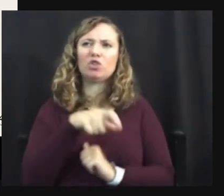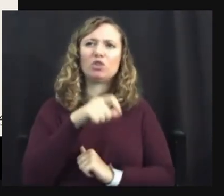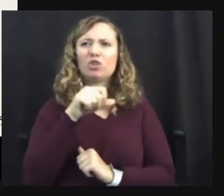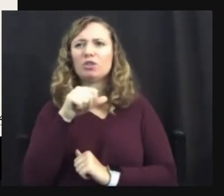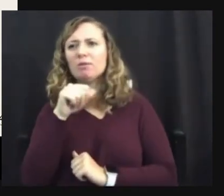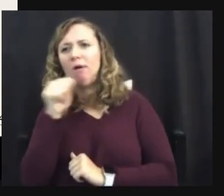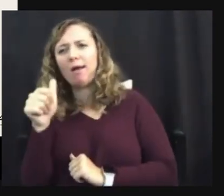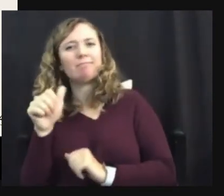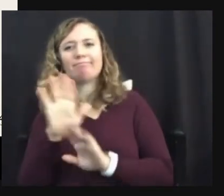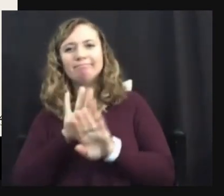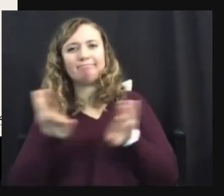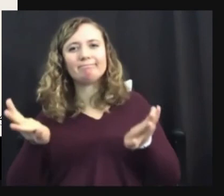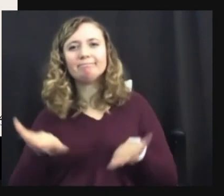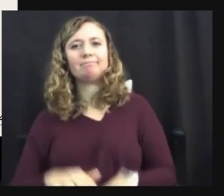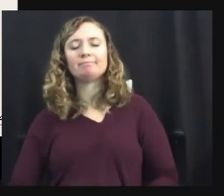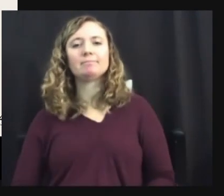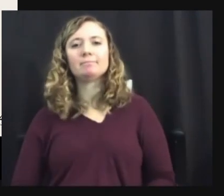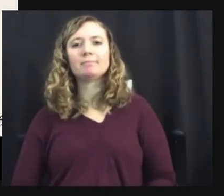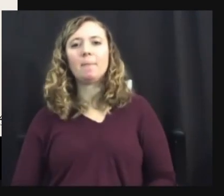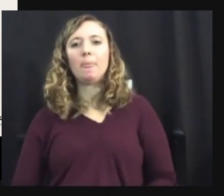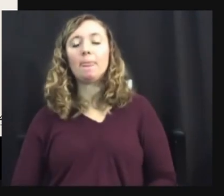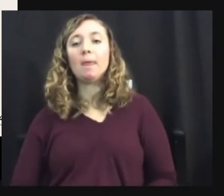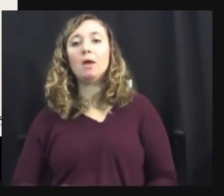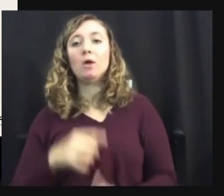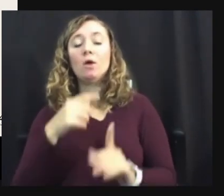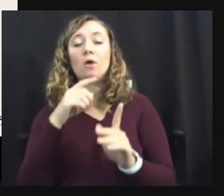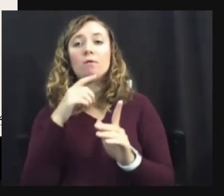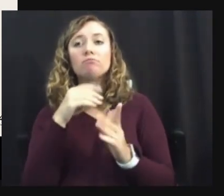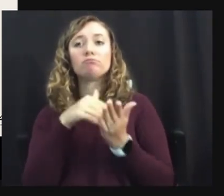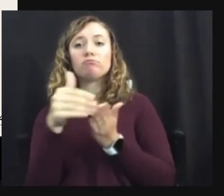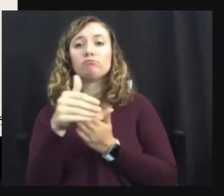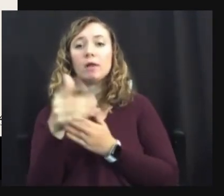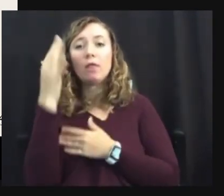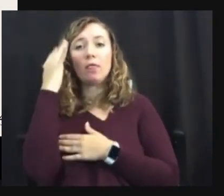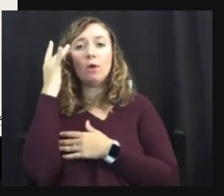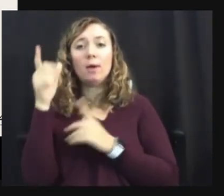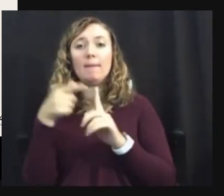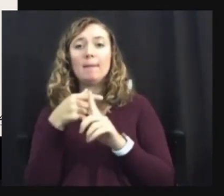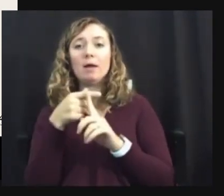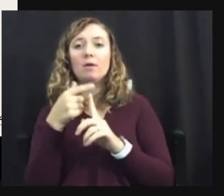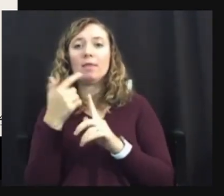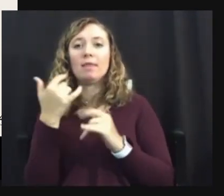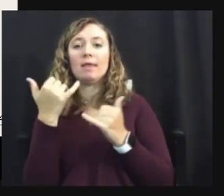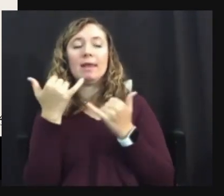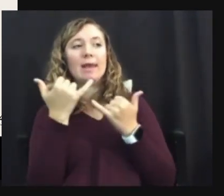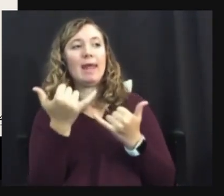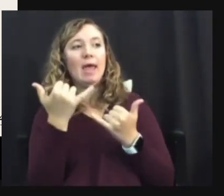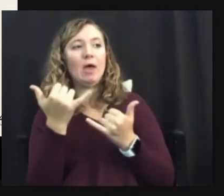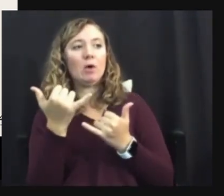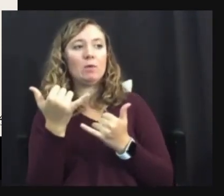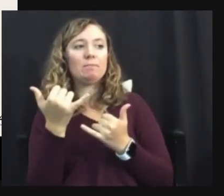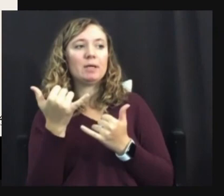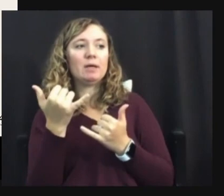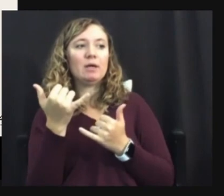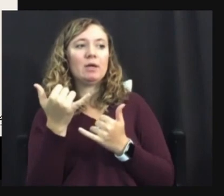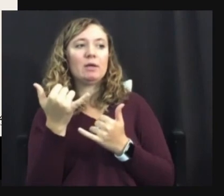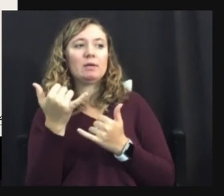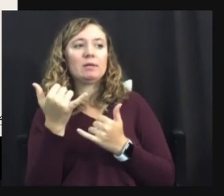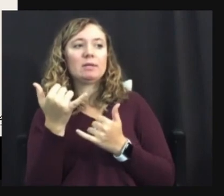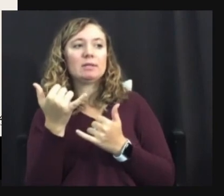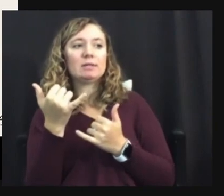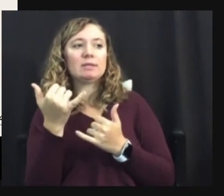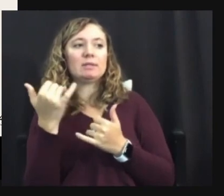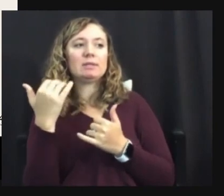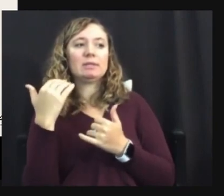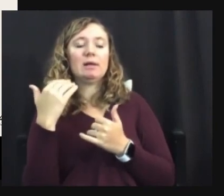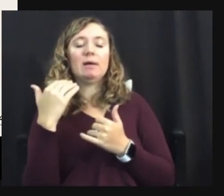Okay. Another question. I've often thought about the notion of the now debunked cold mother and the ideas of family at the time, but could it be